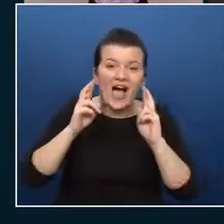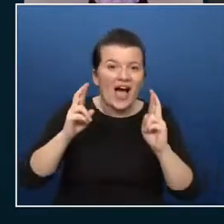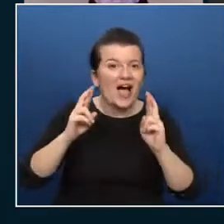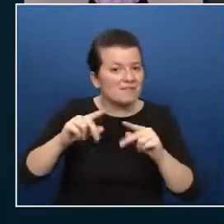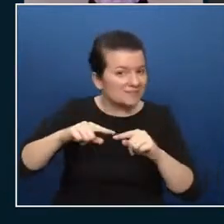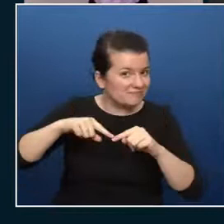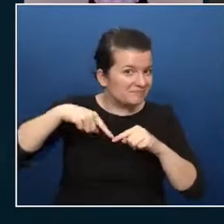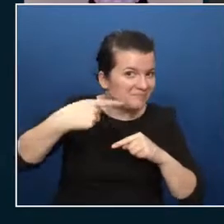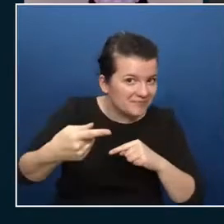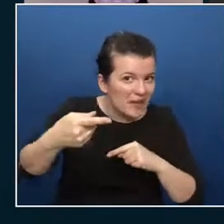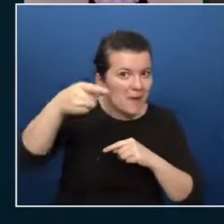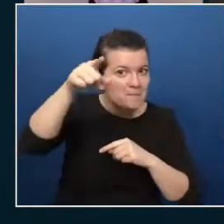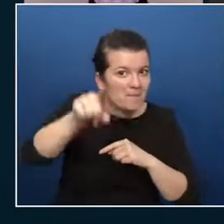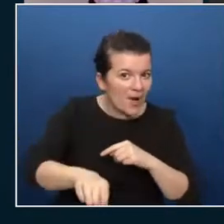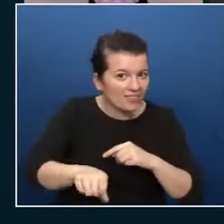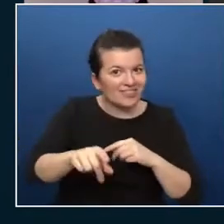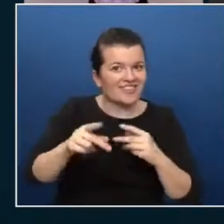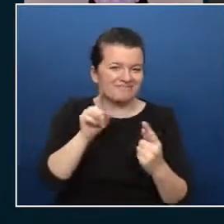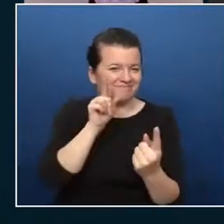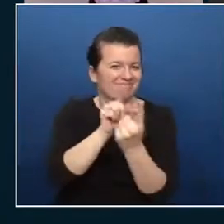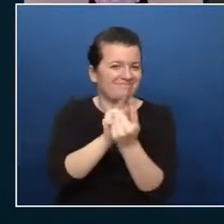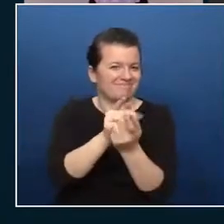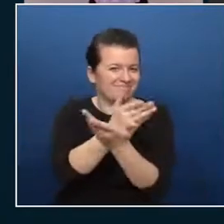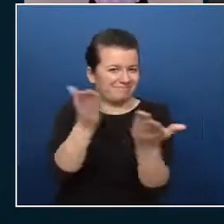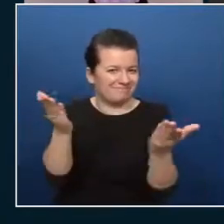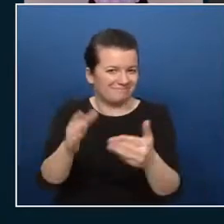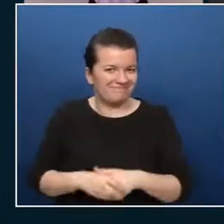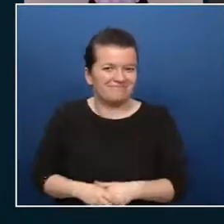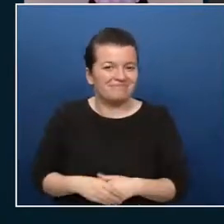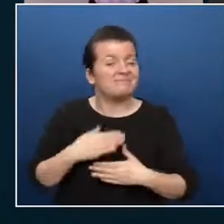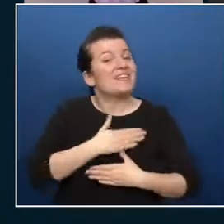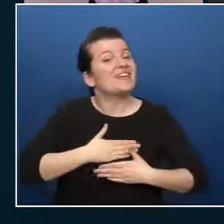next month and have a great evening